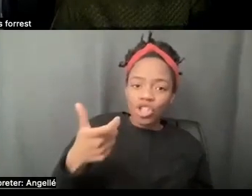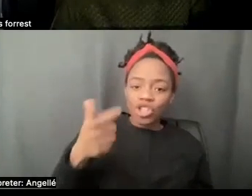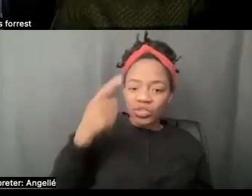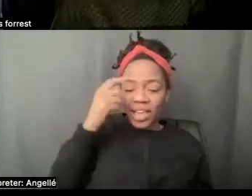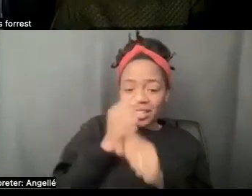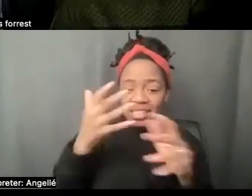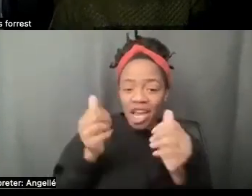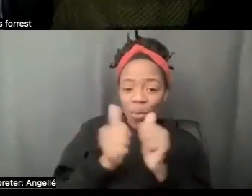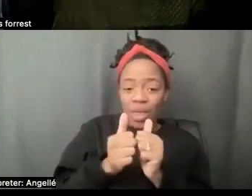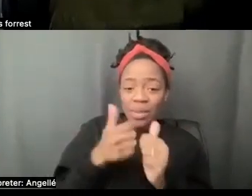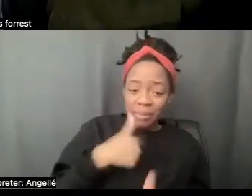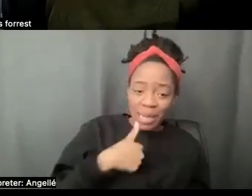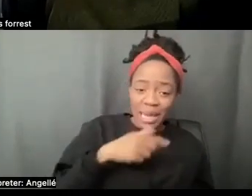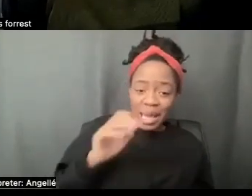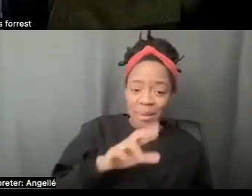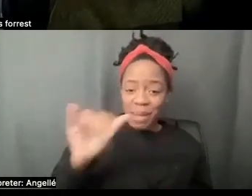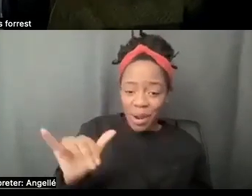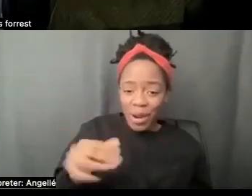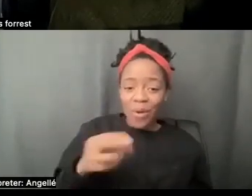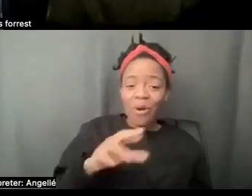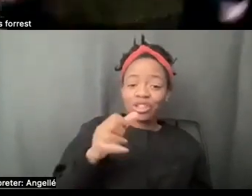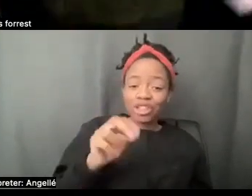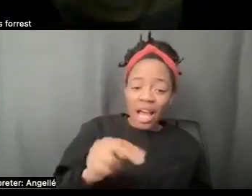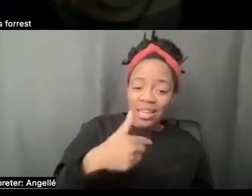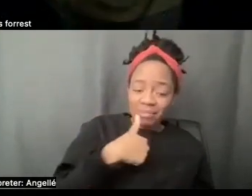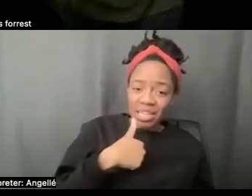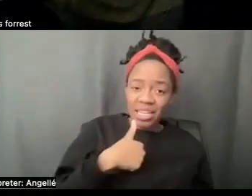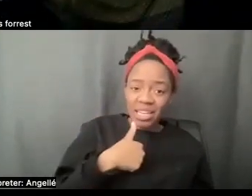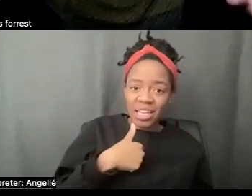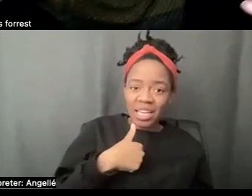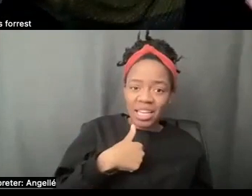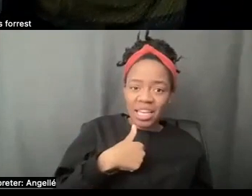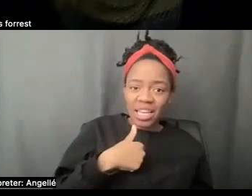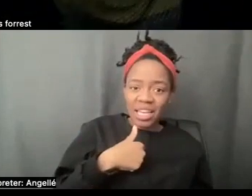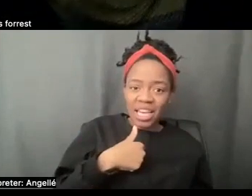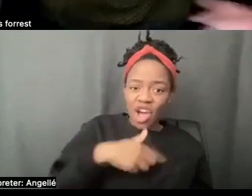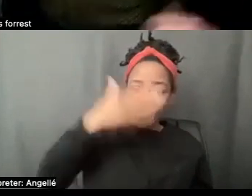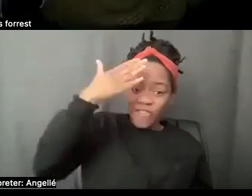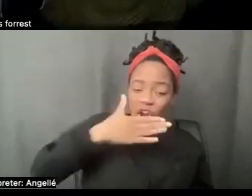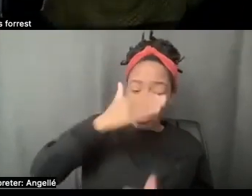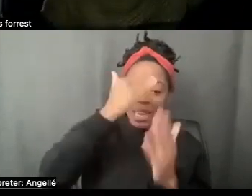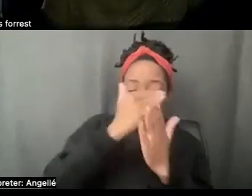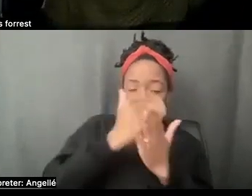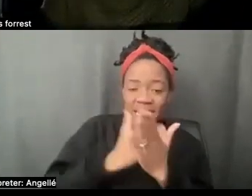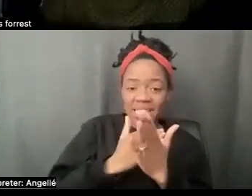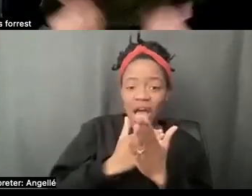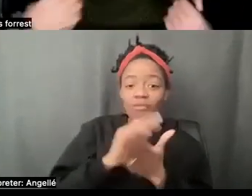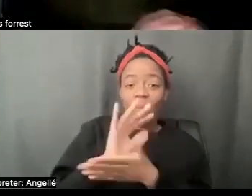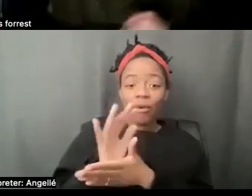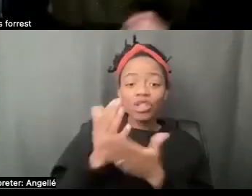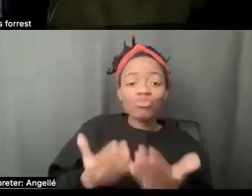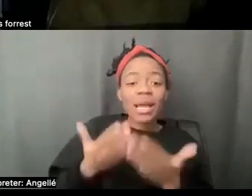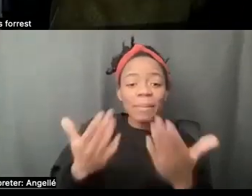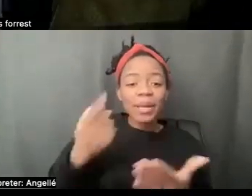Bostwick and myself or John and myself and have it be on on the front list of movies recommended to me. Because